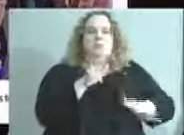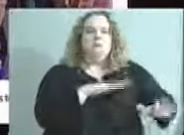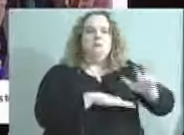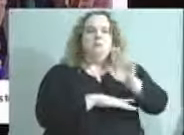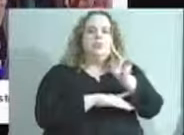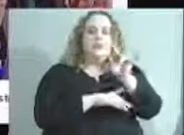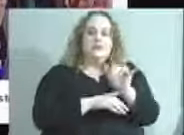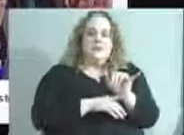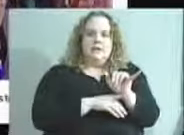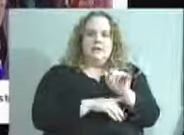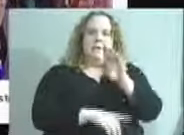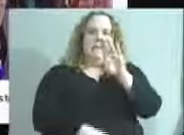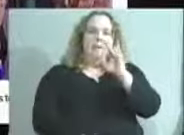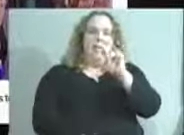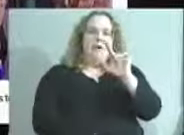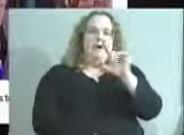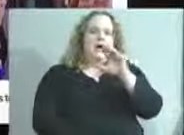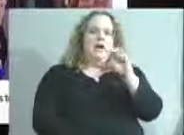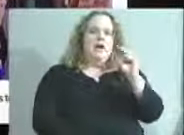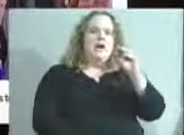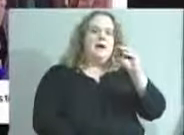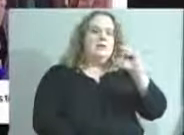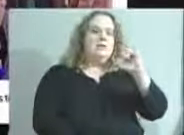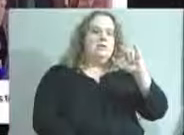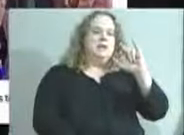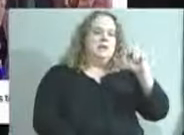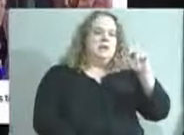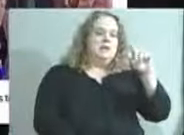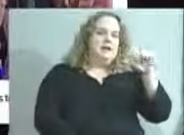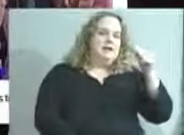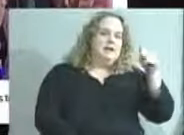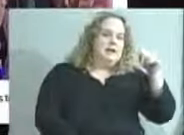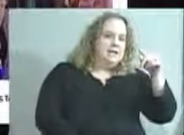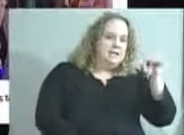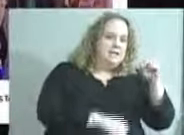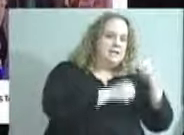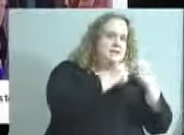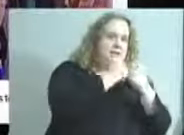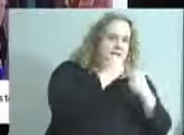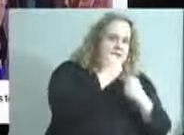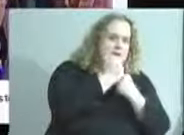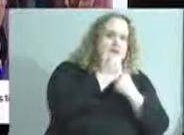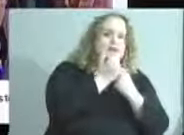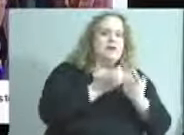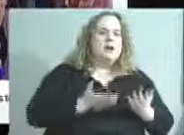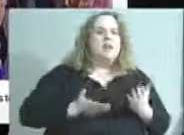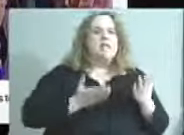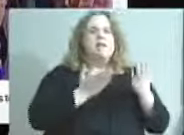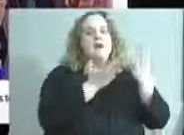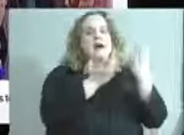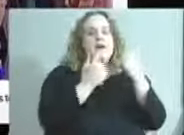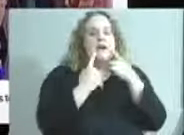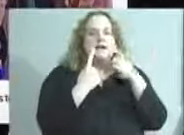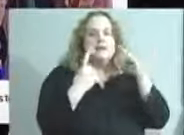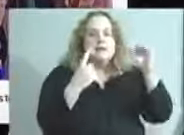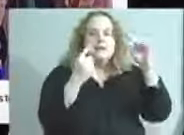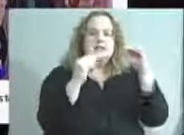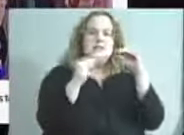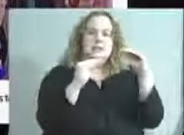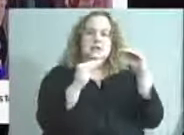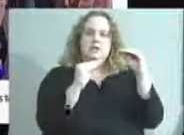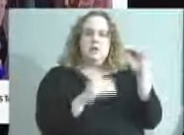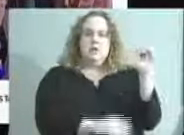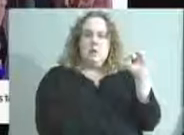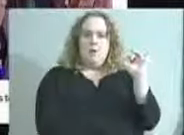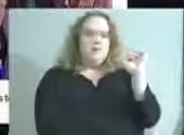at the Bill and Linda Gates Foundation's Elevating and Celebrating Effective Teaching and Teachers Conference in San